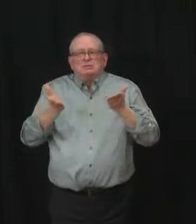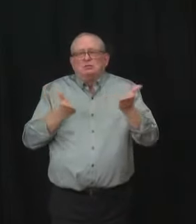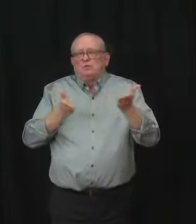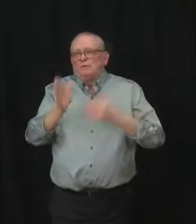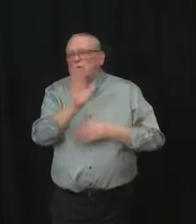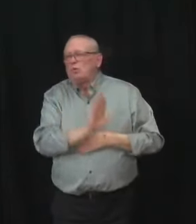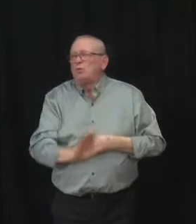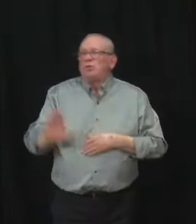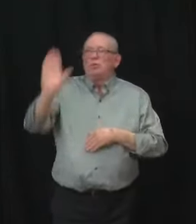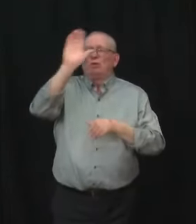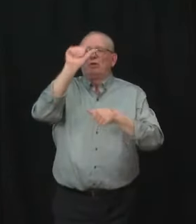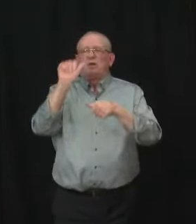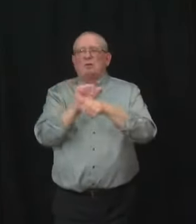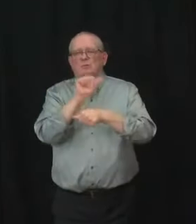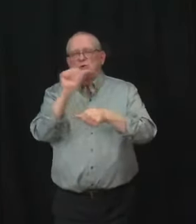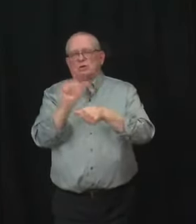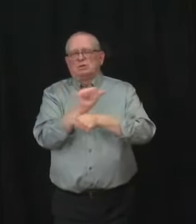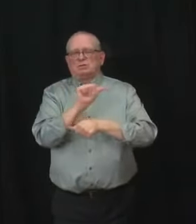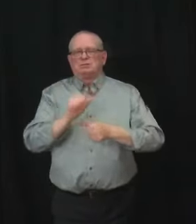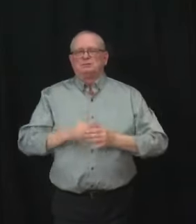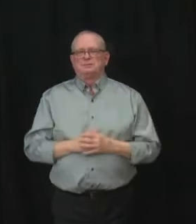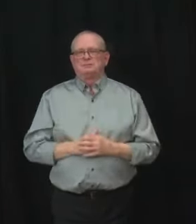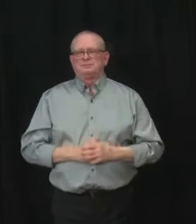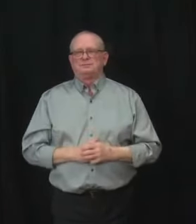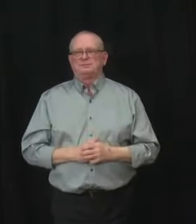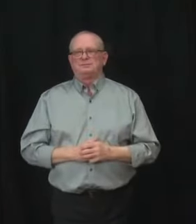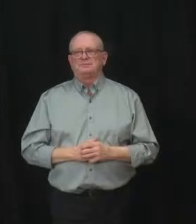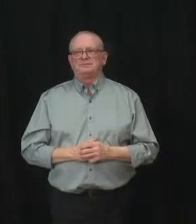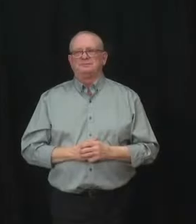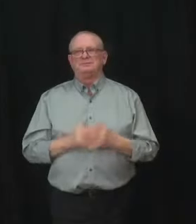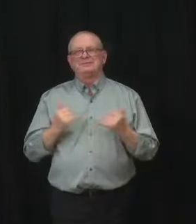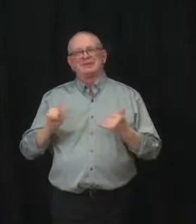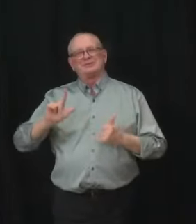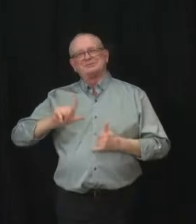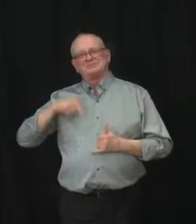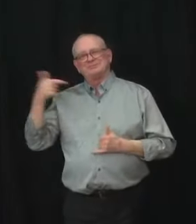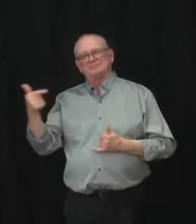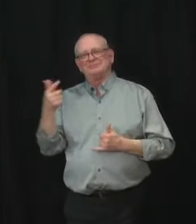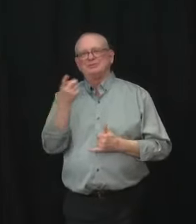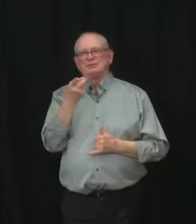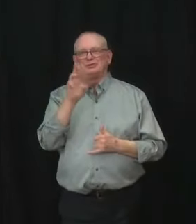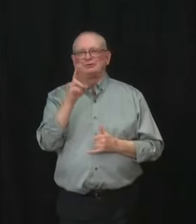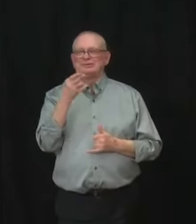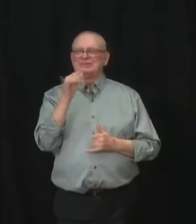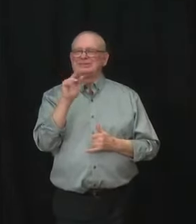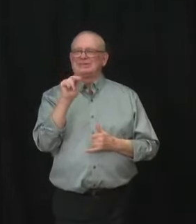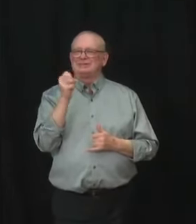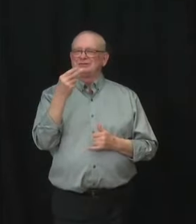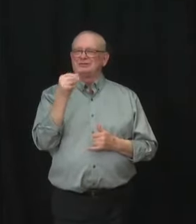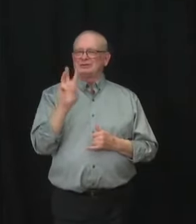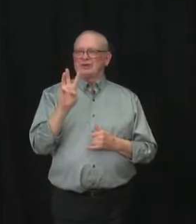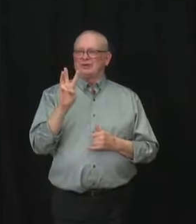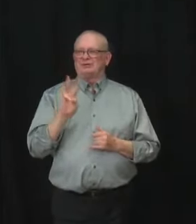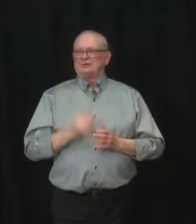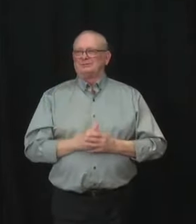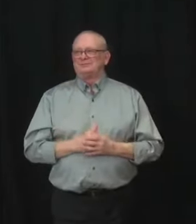the coming next very challenging weeks. I'll now invite Dr. Hinshaw to the podium to say a few words.